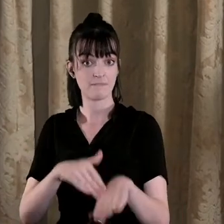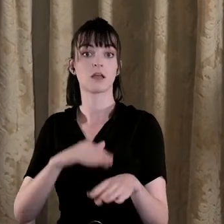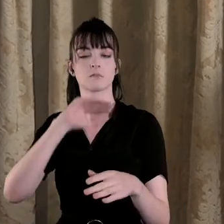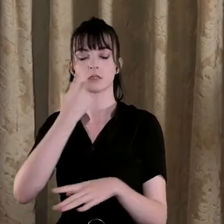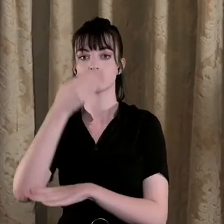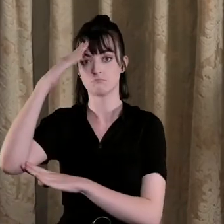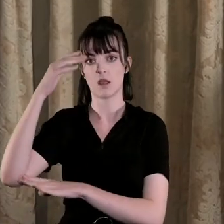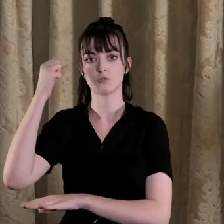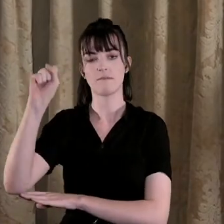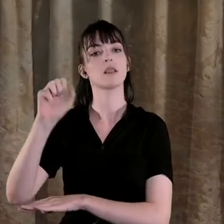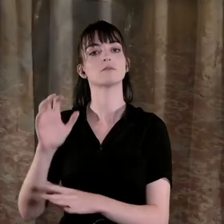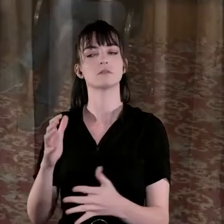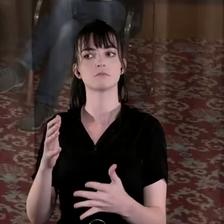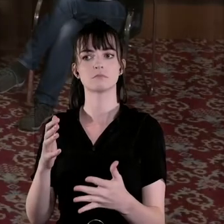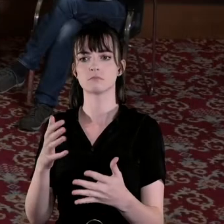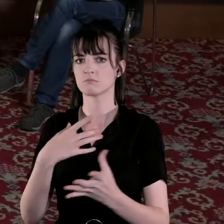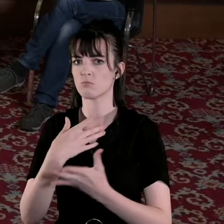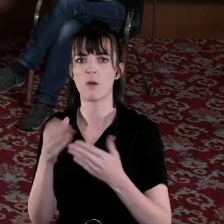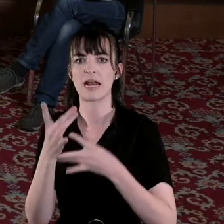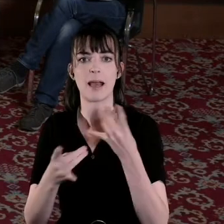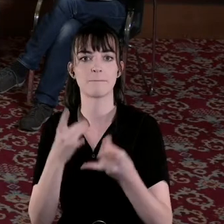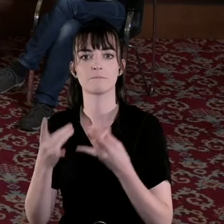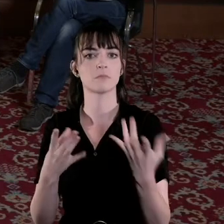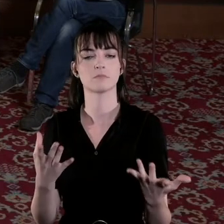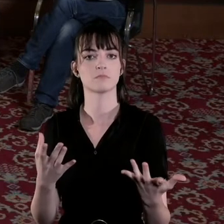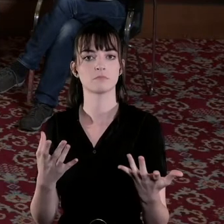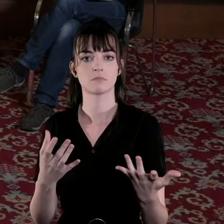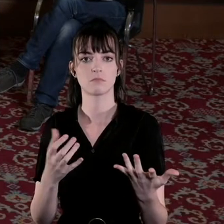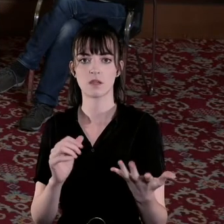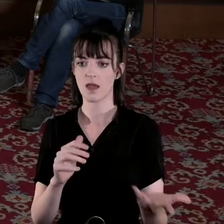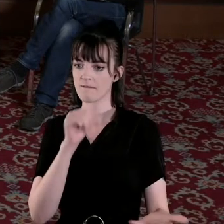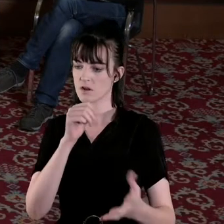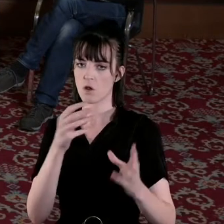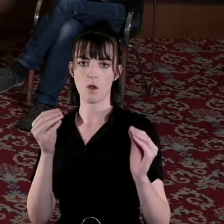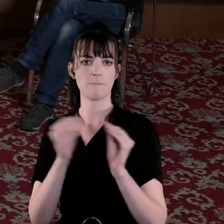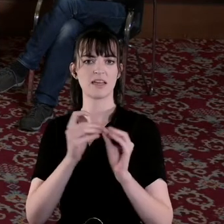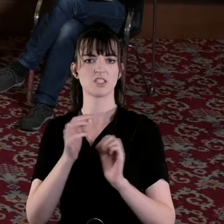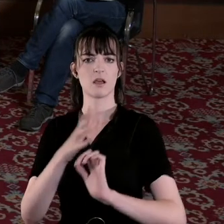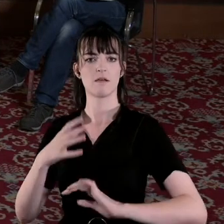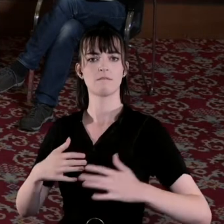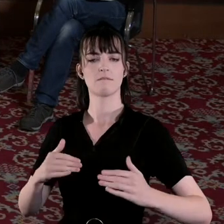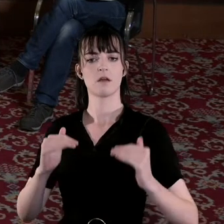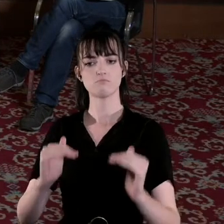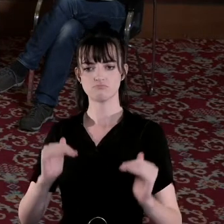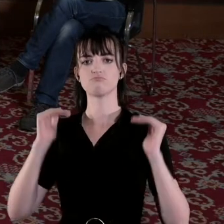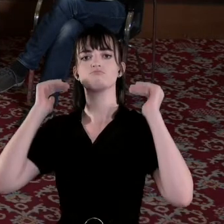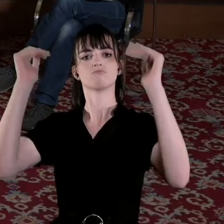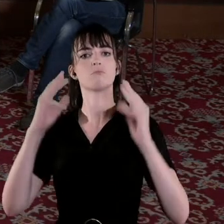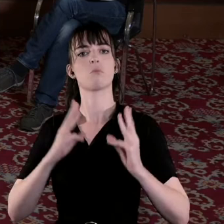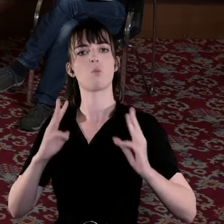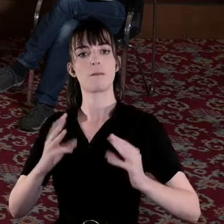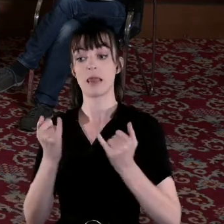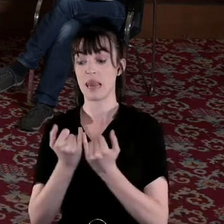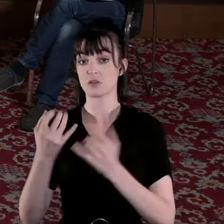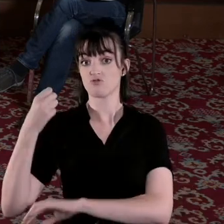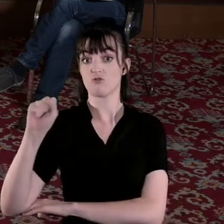revolution kind of kind of worked out that it didn't go in in that kind of emancipatory direction that a lot of the revolutionary generation